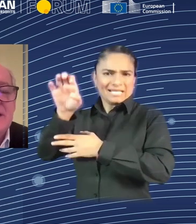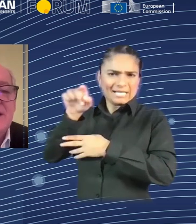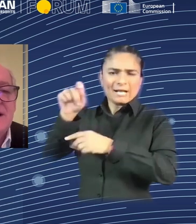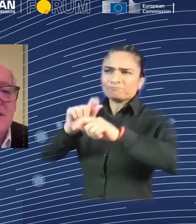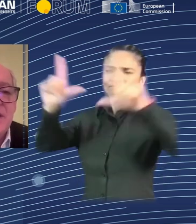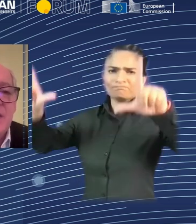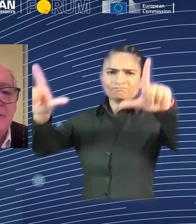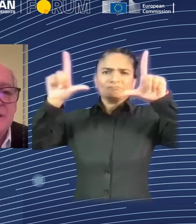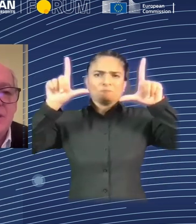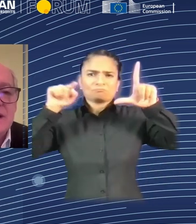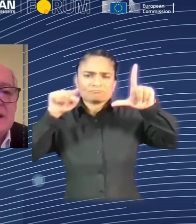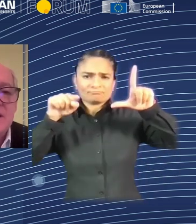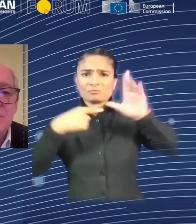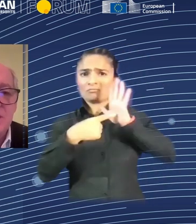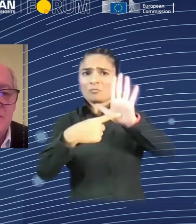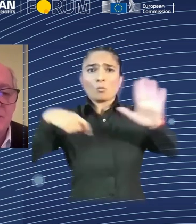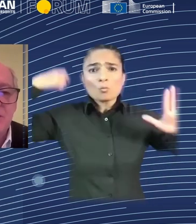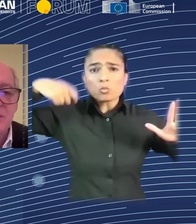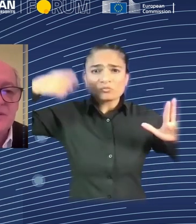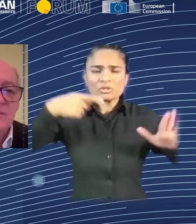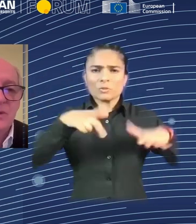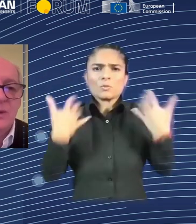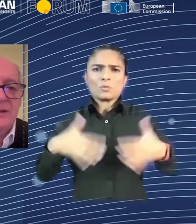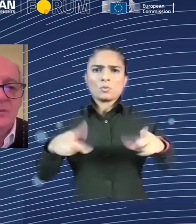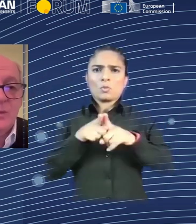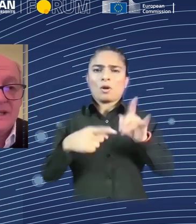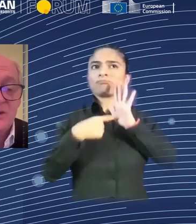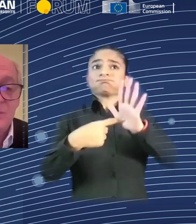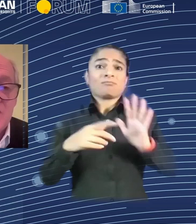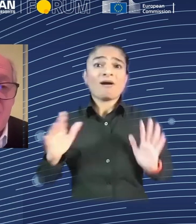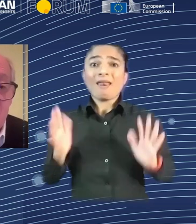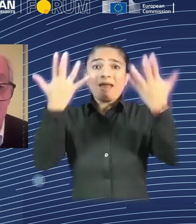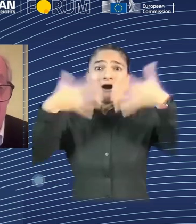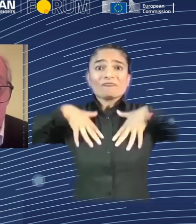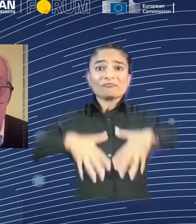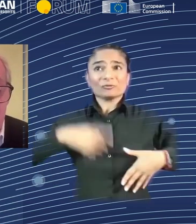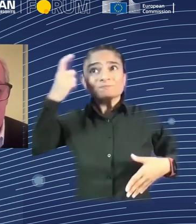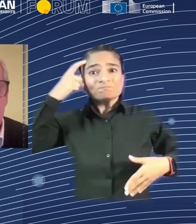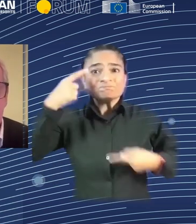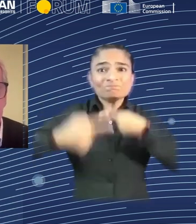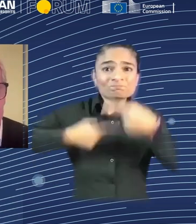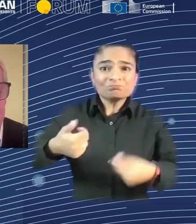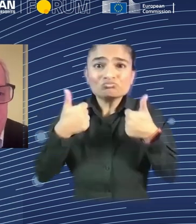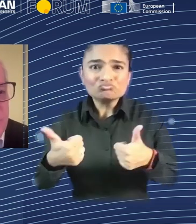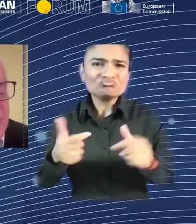eliminated, I think you have to look at interpersonal roles where we as humans have a comparative advantage